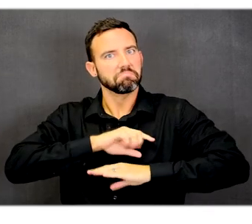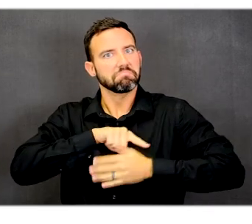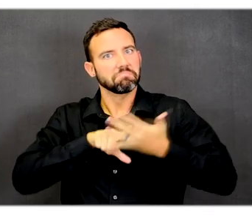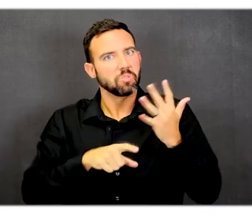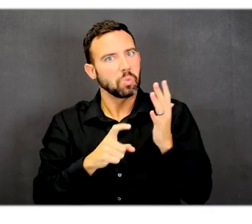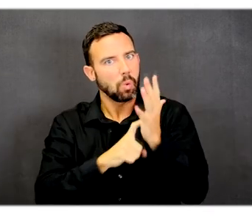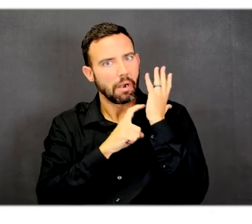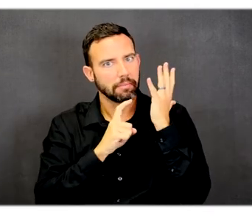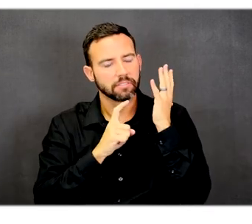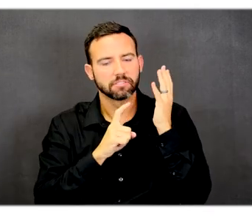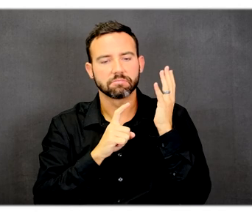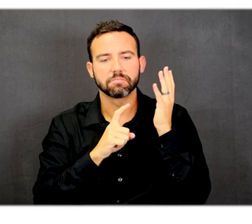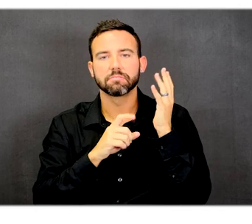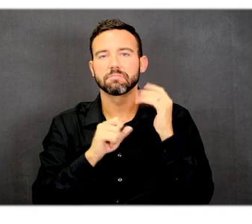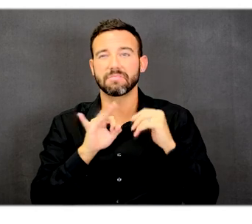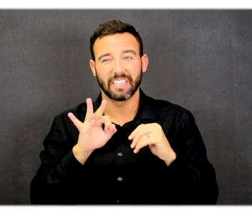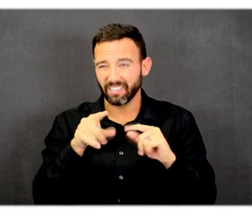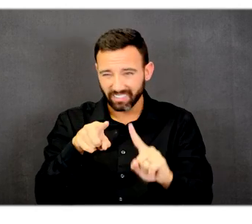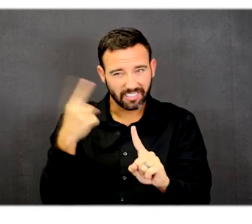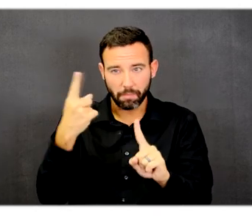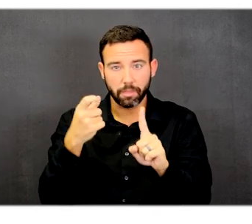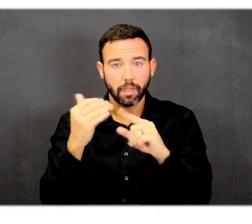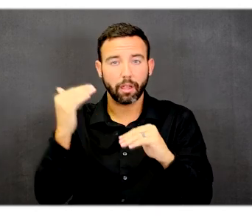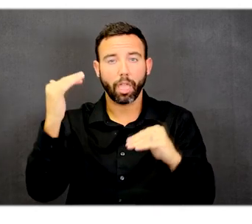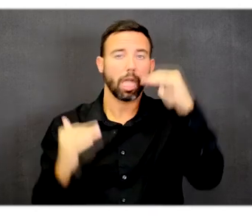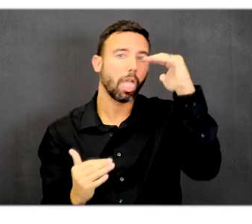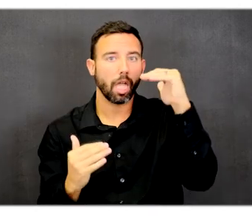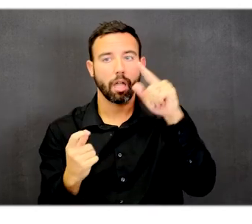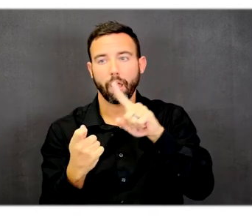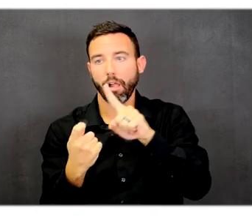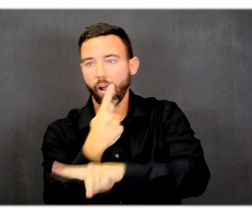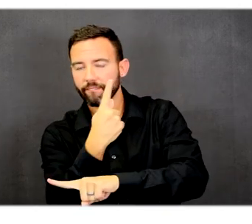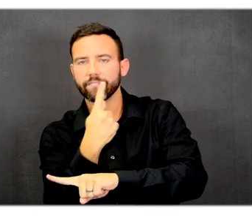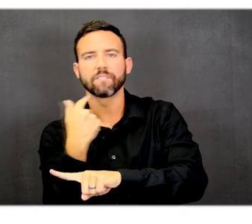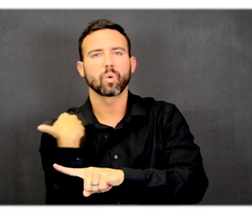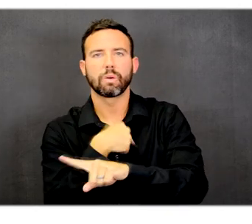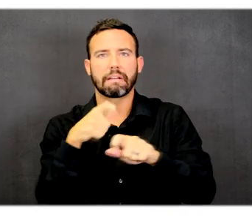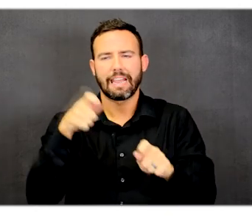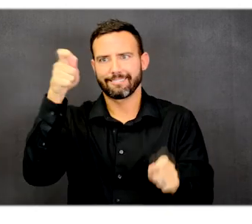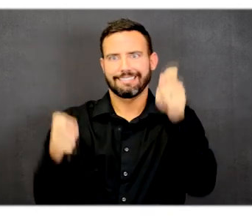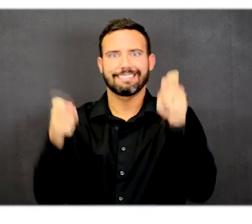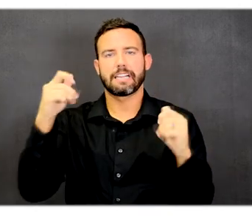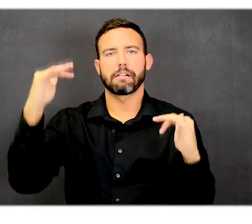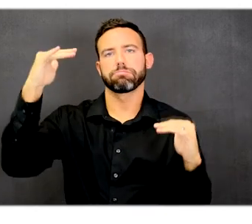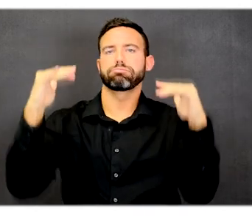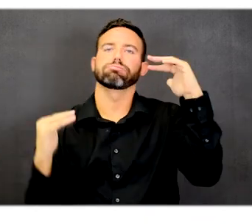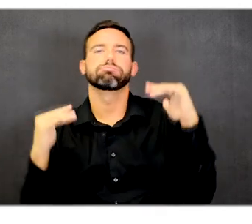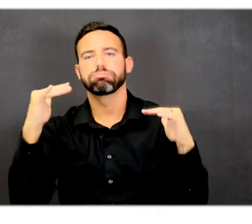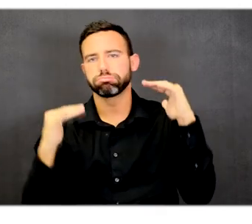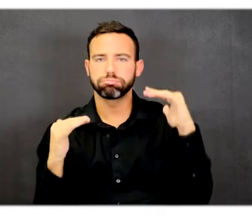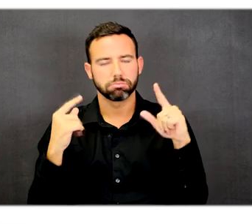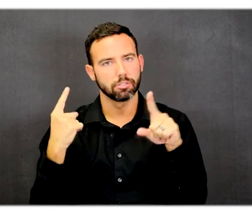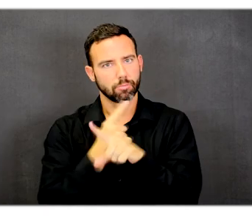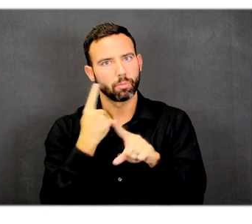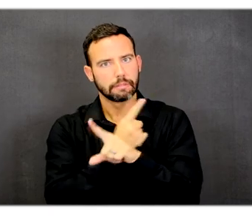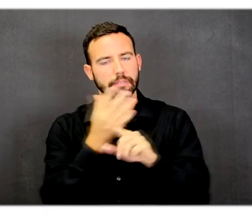If not, adjustments can be made to get those environmental features functioning in the way that they need to be.